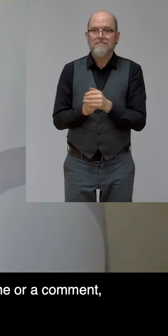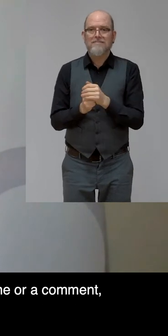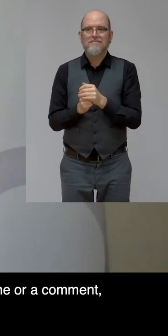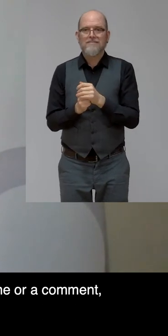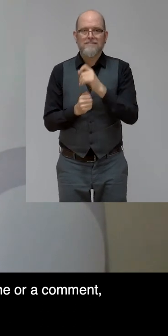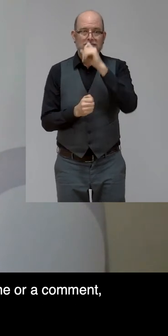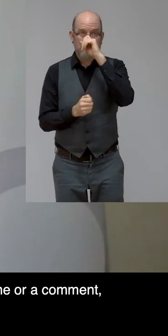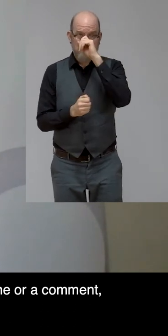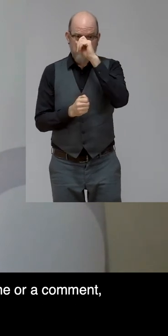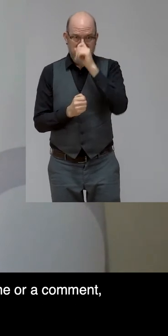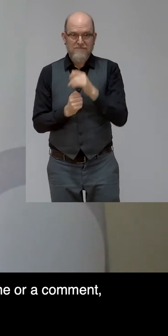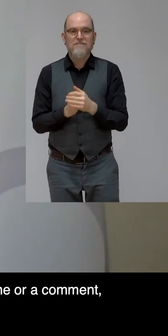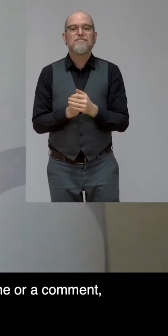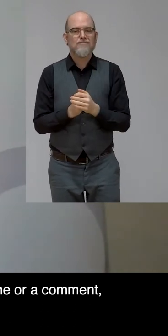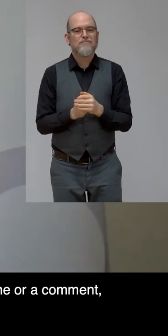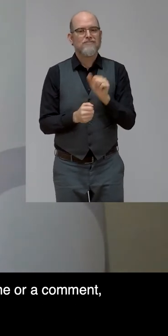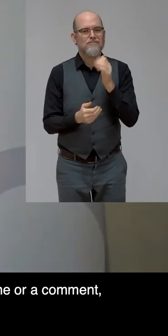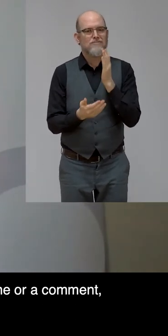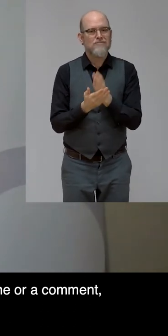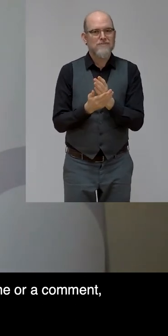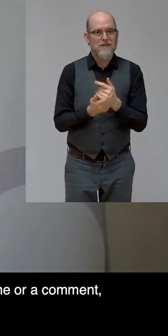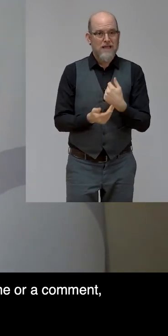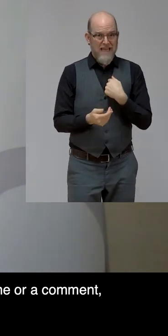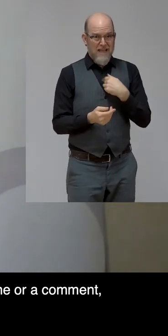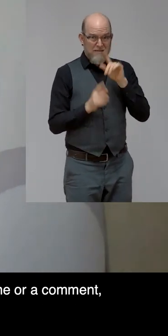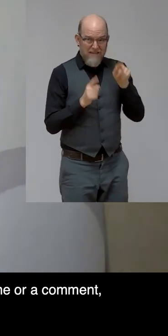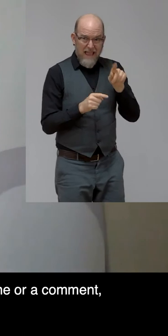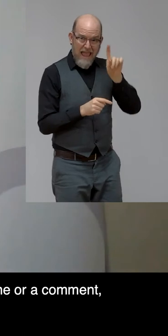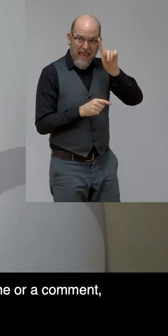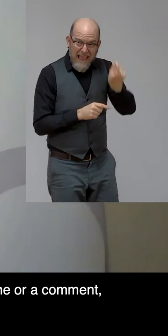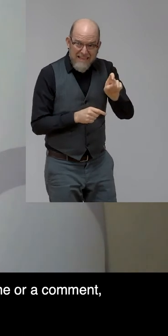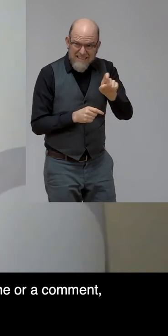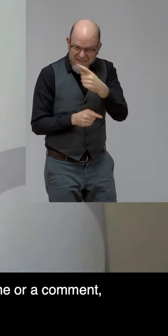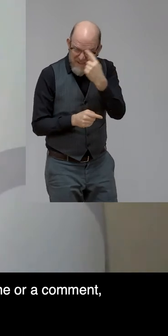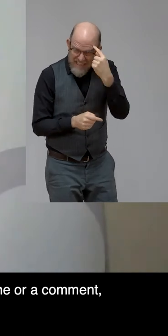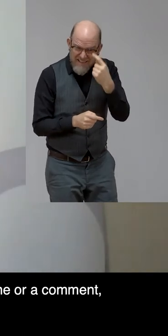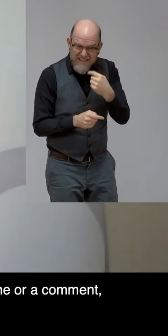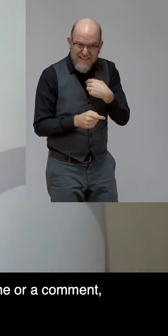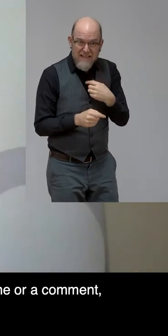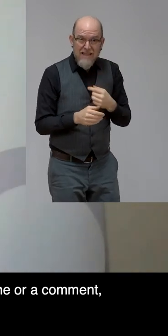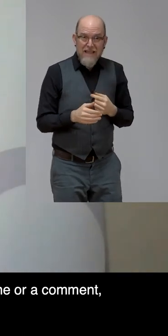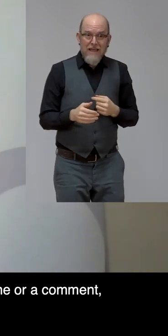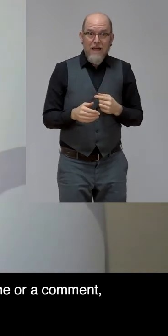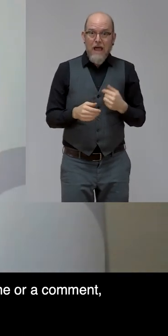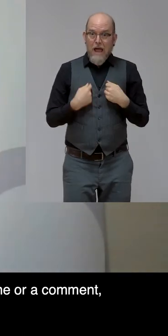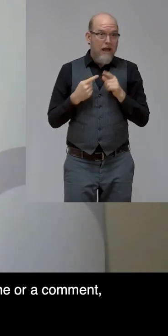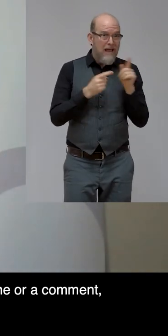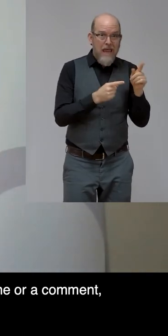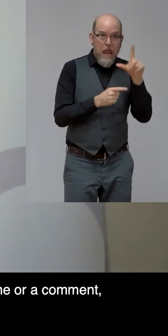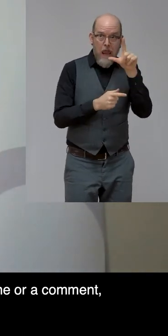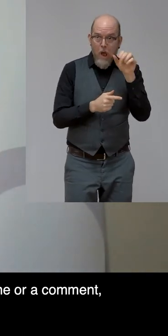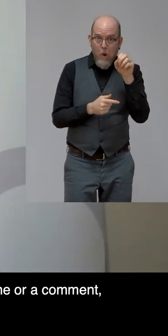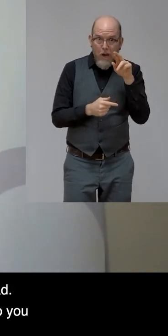Carola. You want me, you want me to ask a question to Laurie? Yes. If you have one or a comment or if you don't have, then I'm continuing.